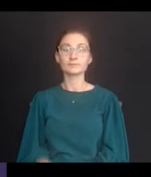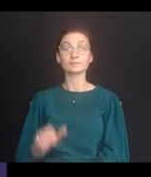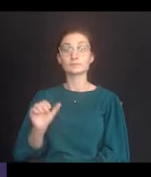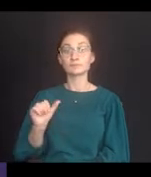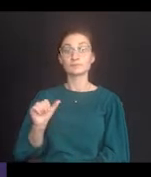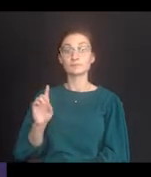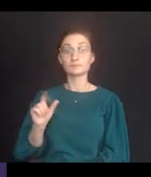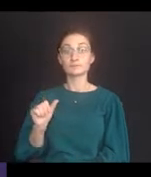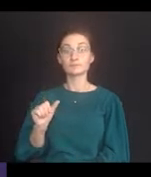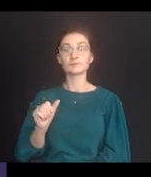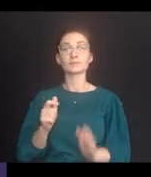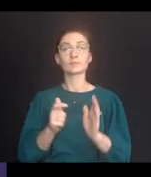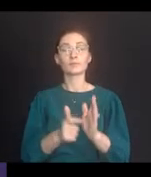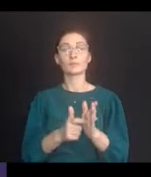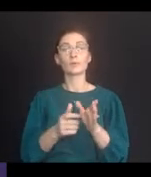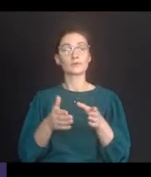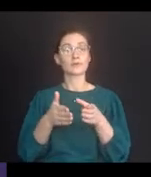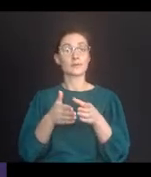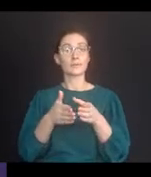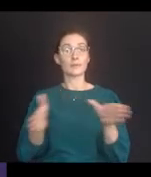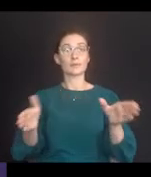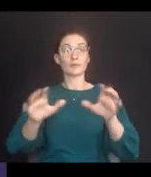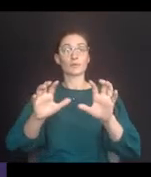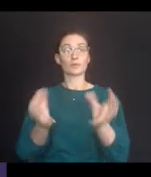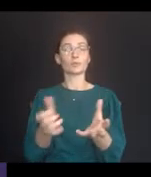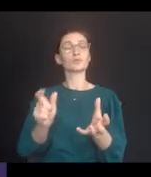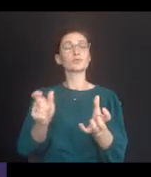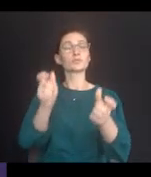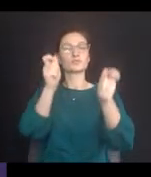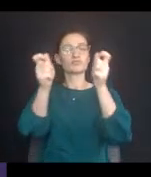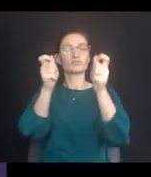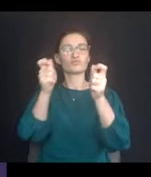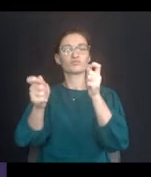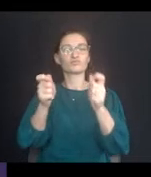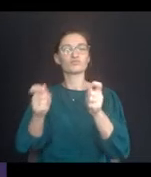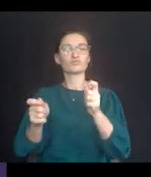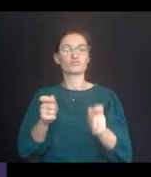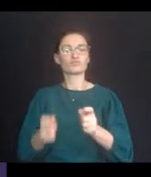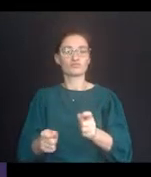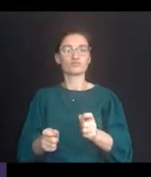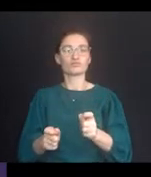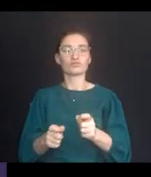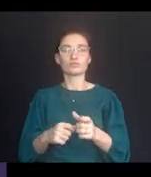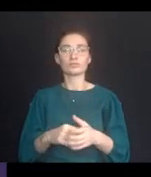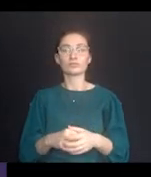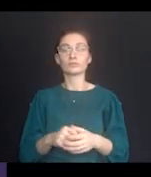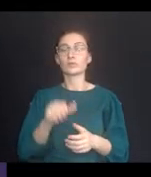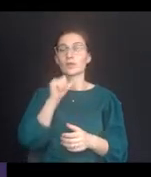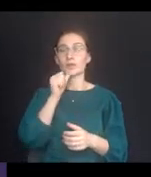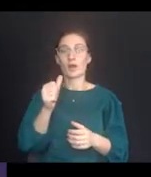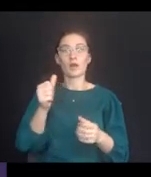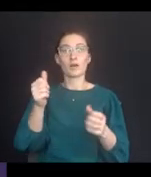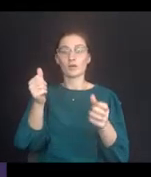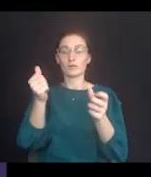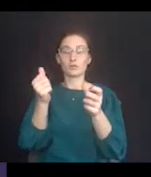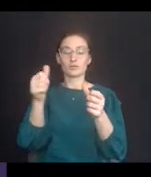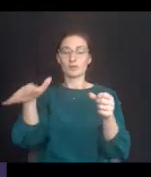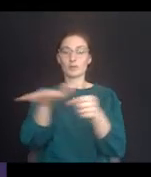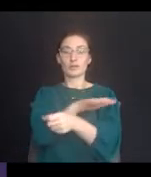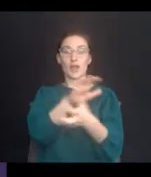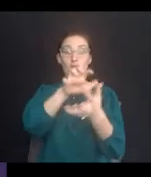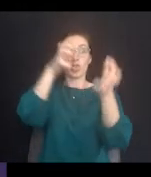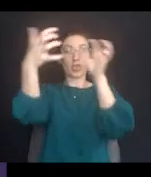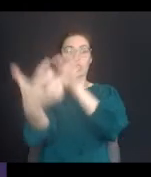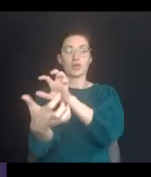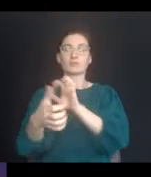The ADA requires that a public entity has to make reasonable modifications that are not a fundamental alteration of